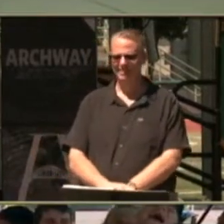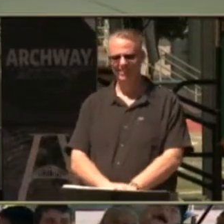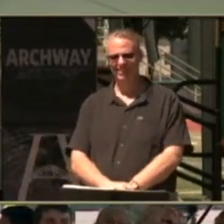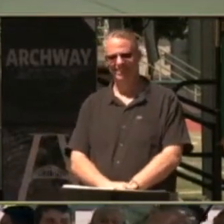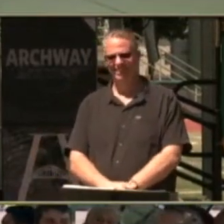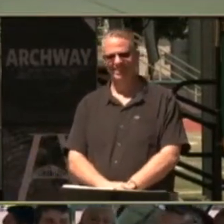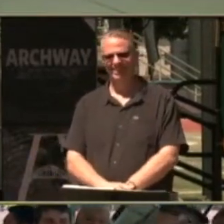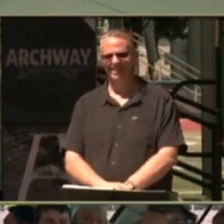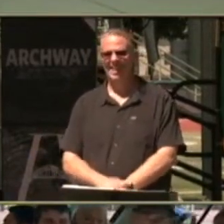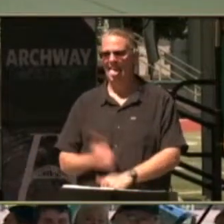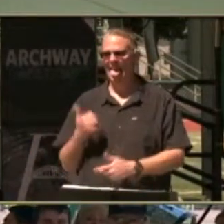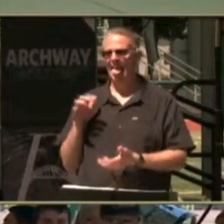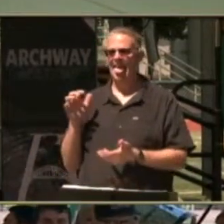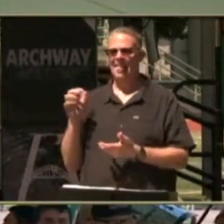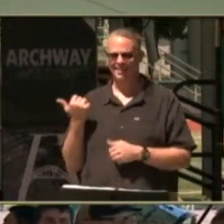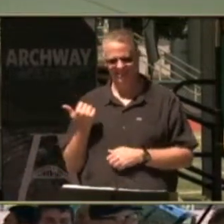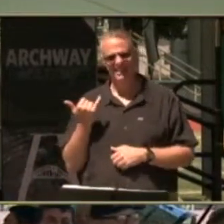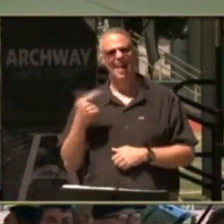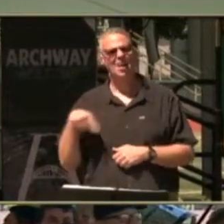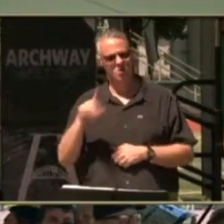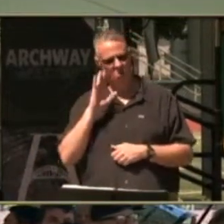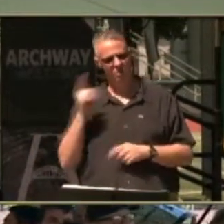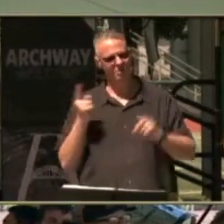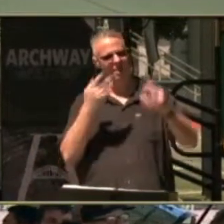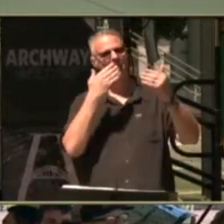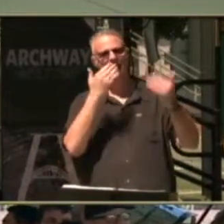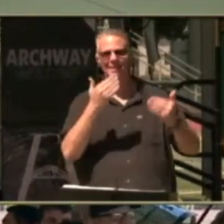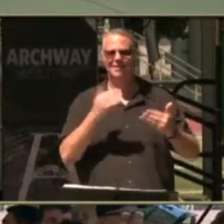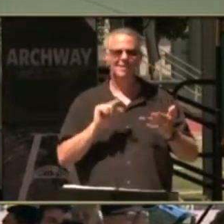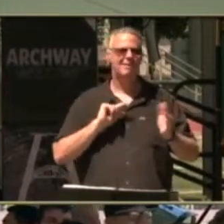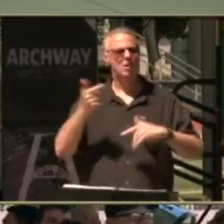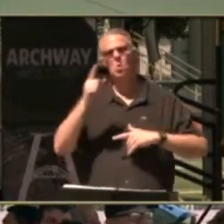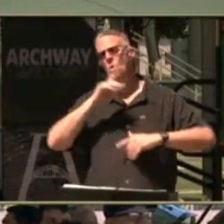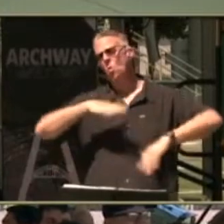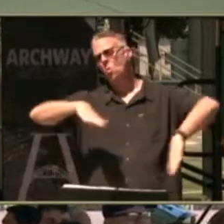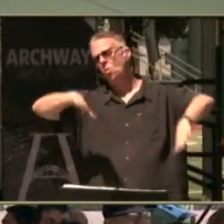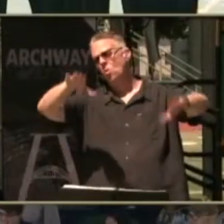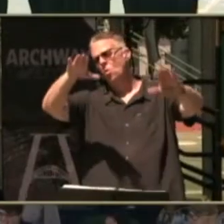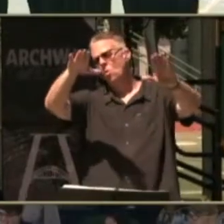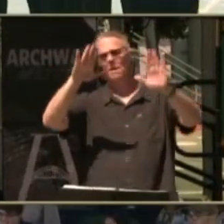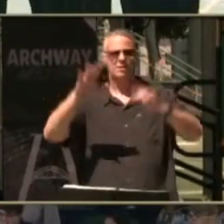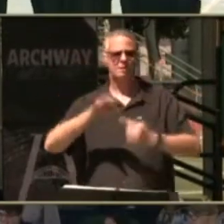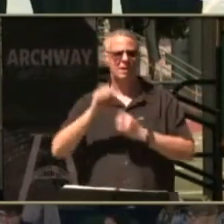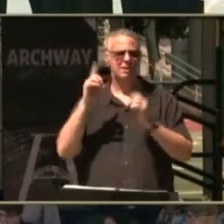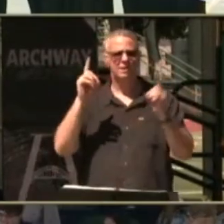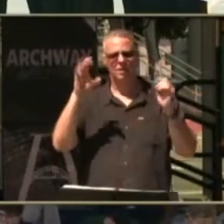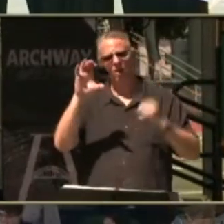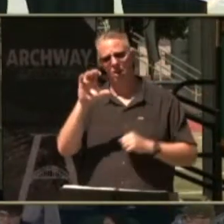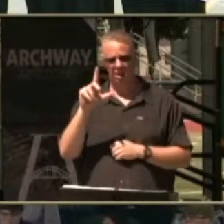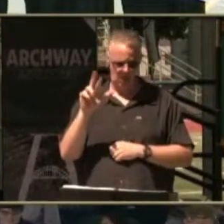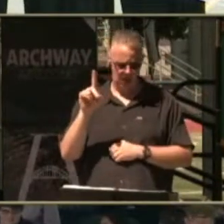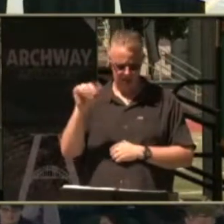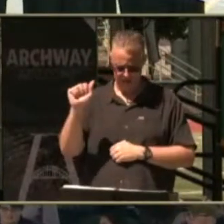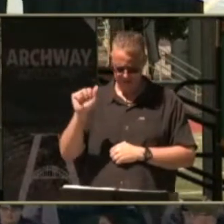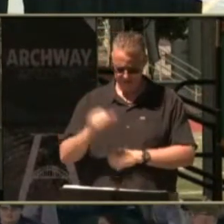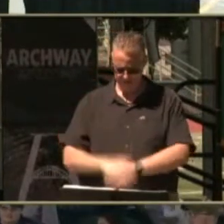and now you're on your way to achieving them thank you next up is our wonderful special ed teacher claudia pepin